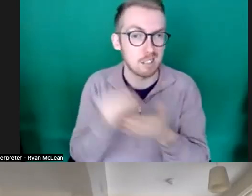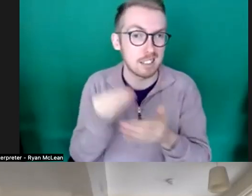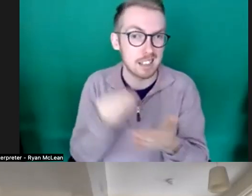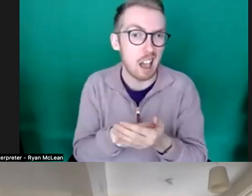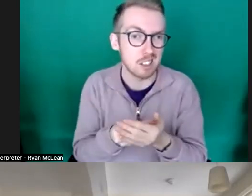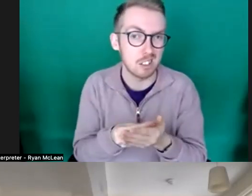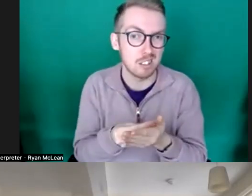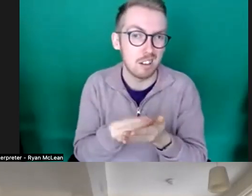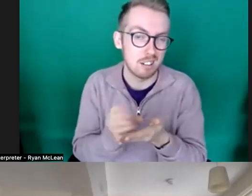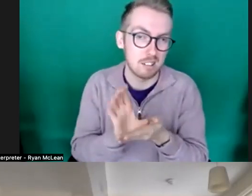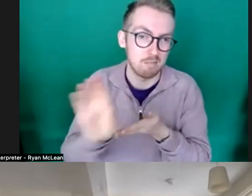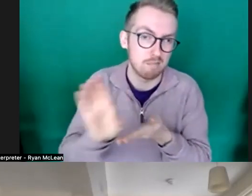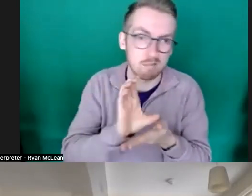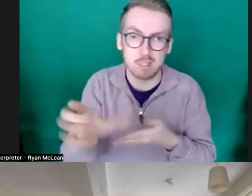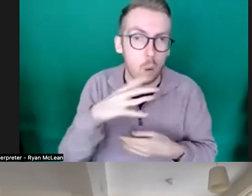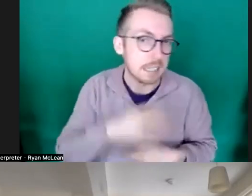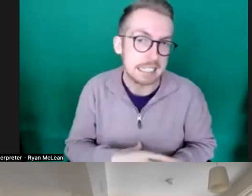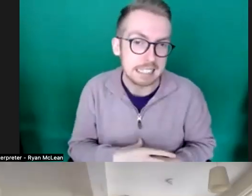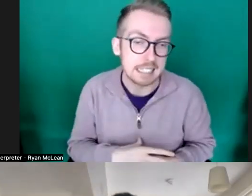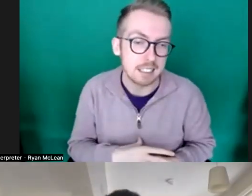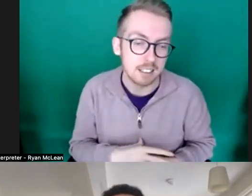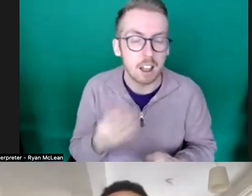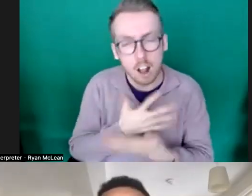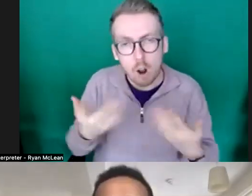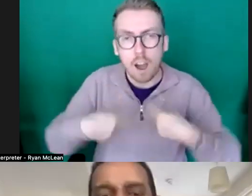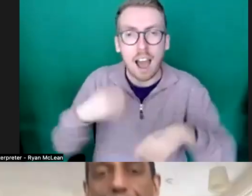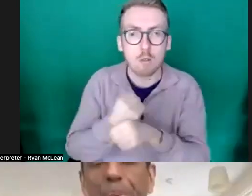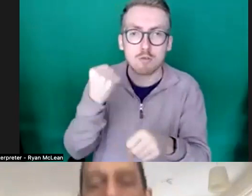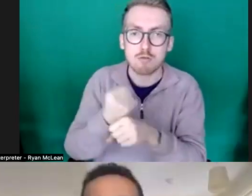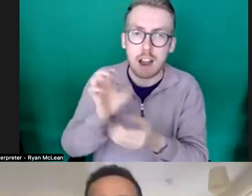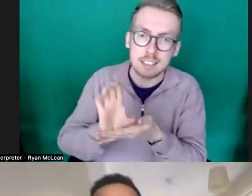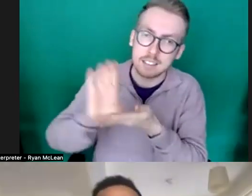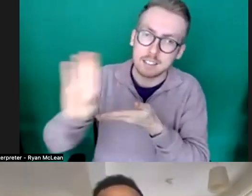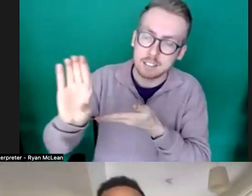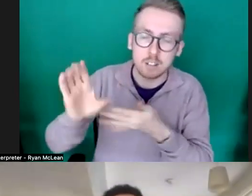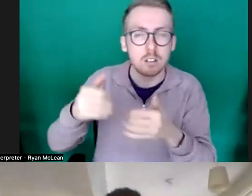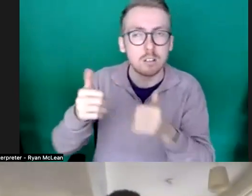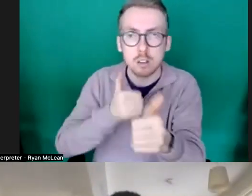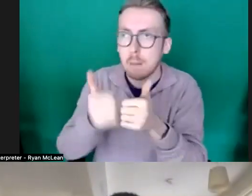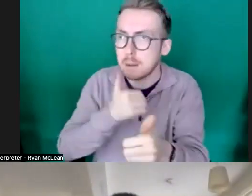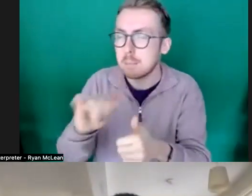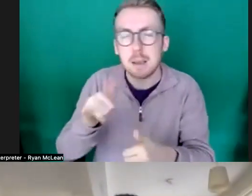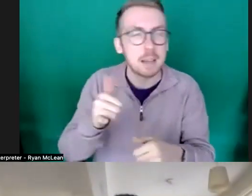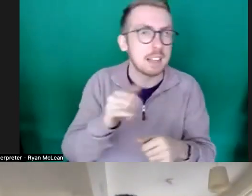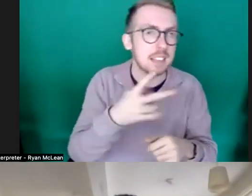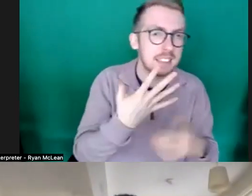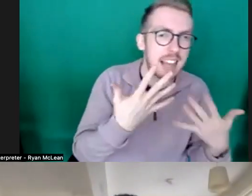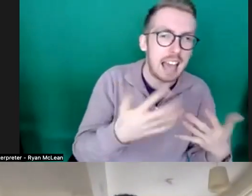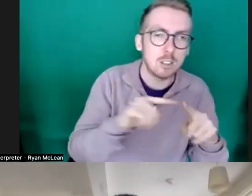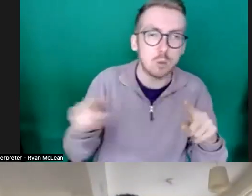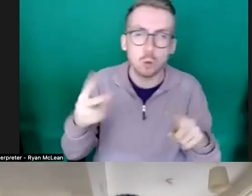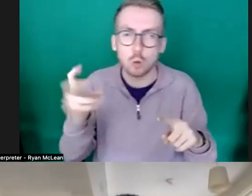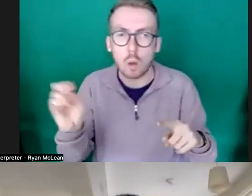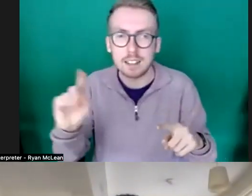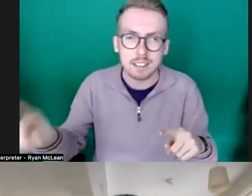to that and a lot of the grants that we might kind of award to companies might be in the sort of ten to twenty thousand pound